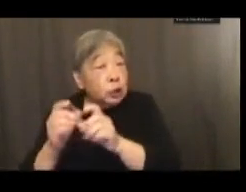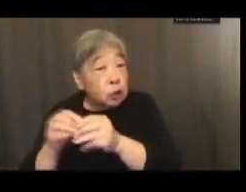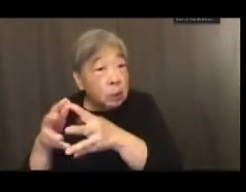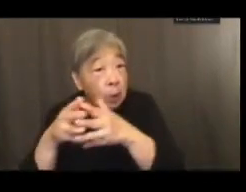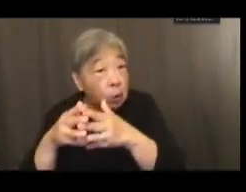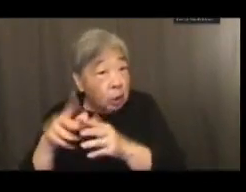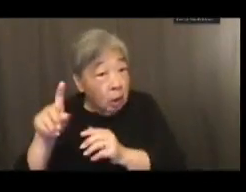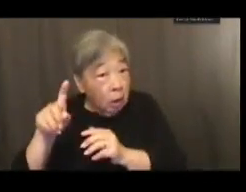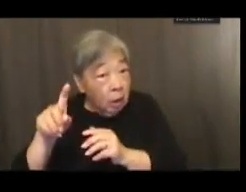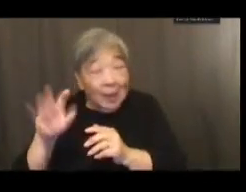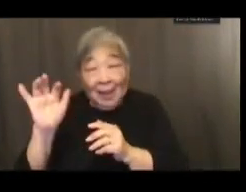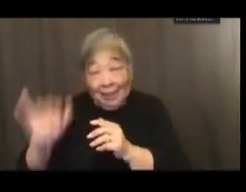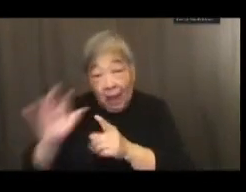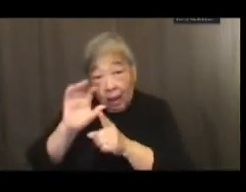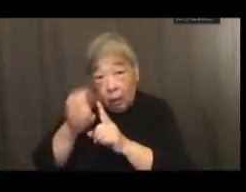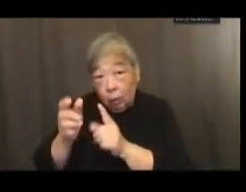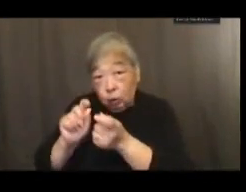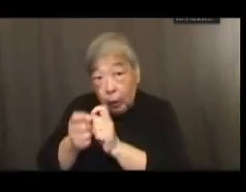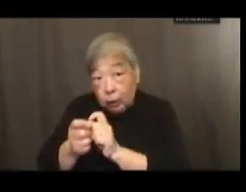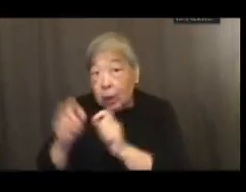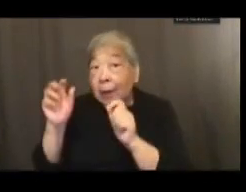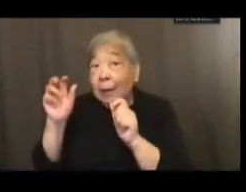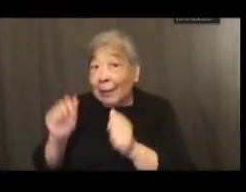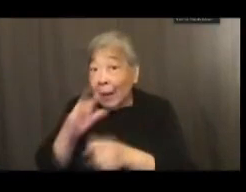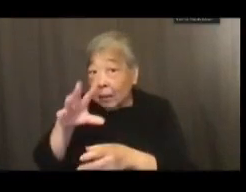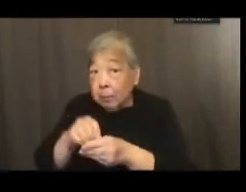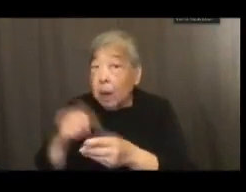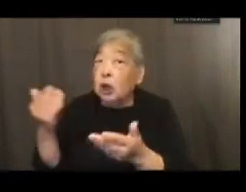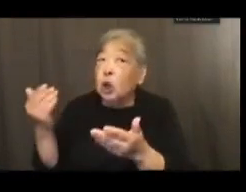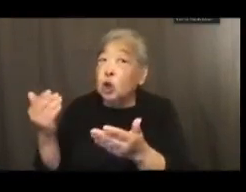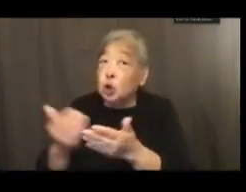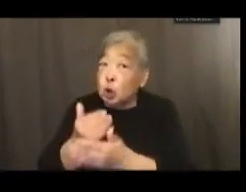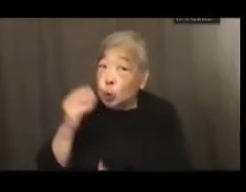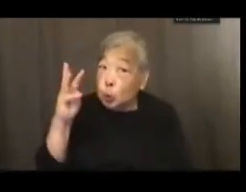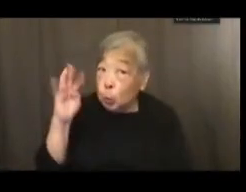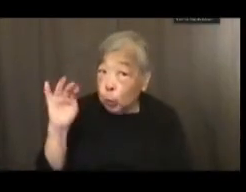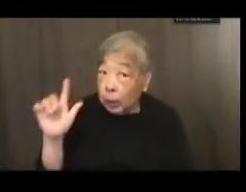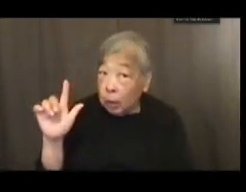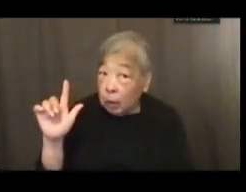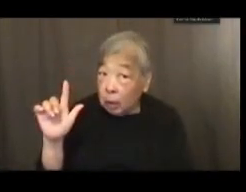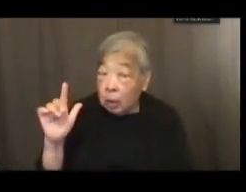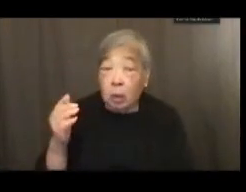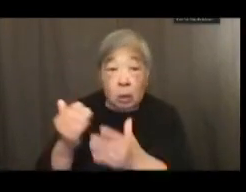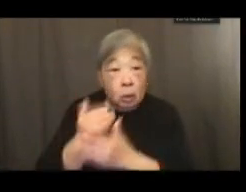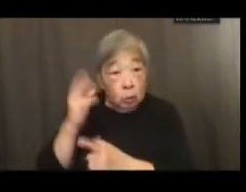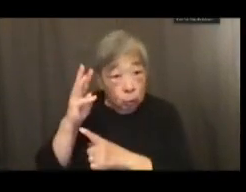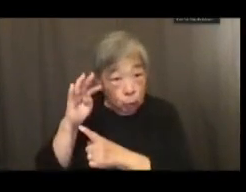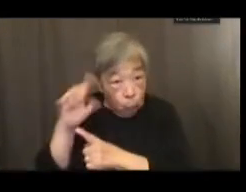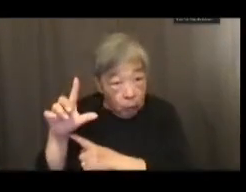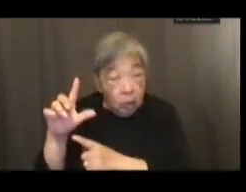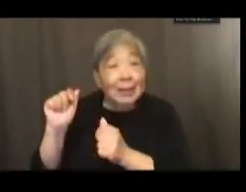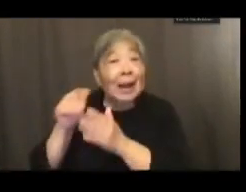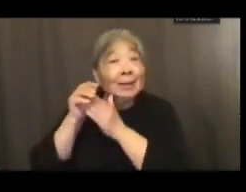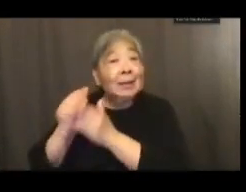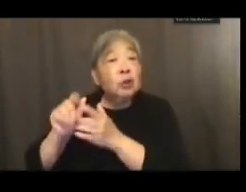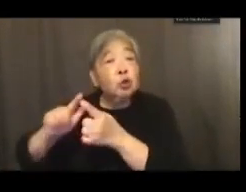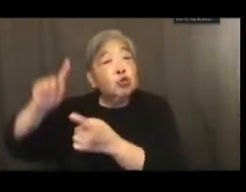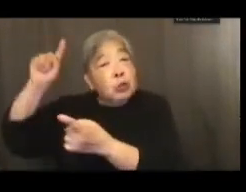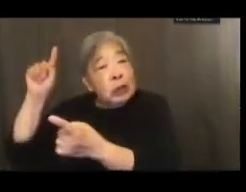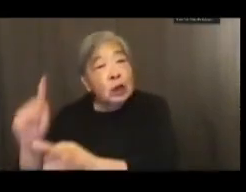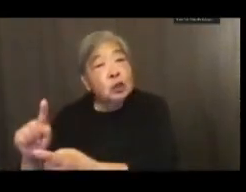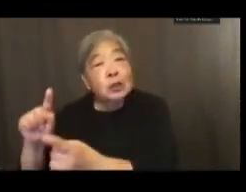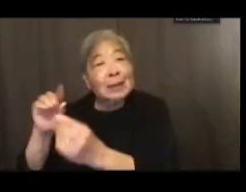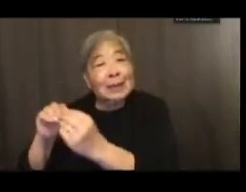cultural change embody new will that then leads to measurable reductions in racial injustice,